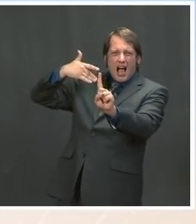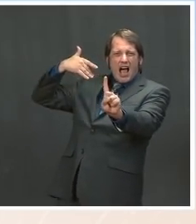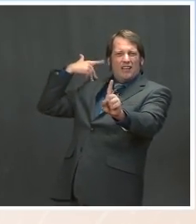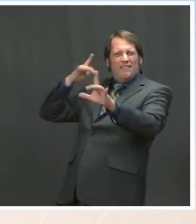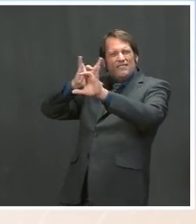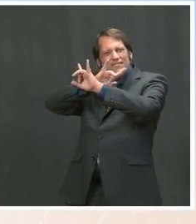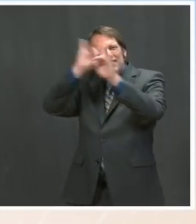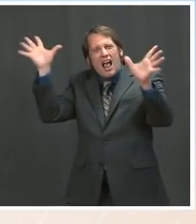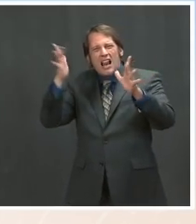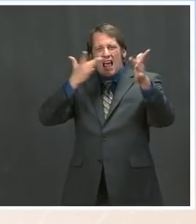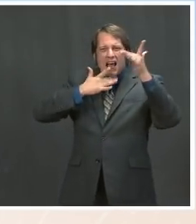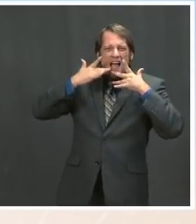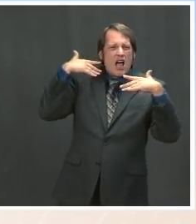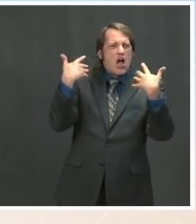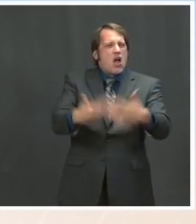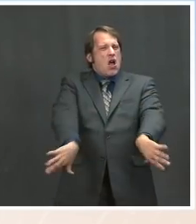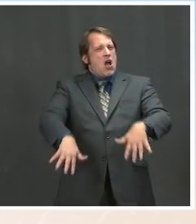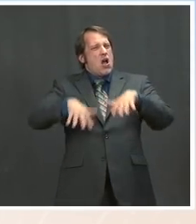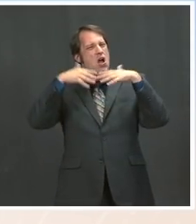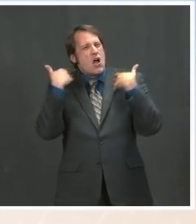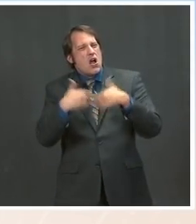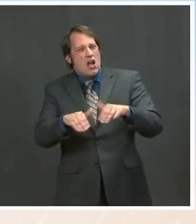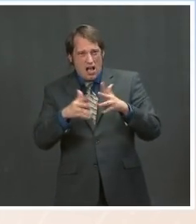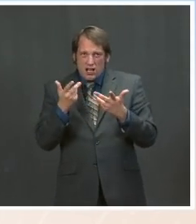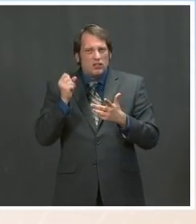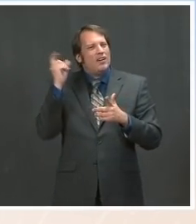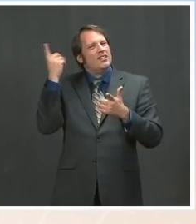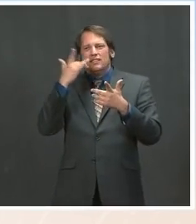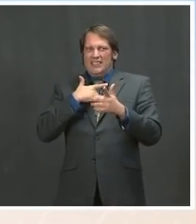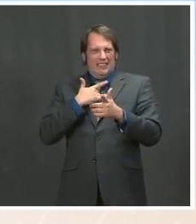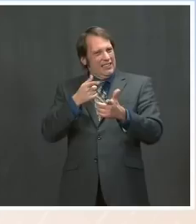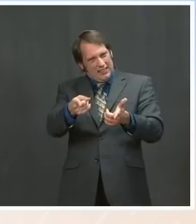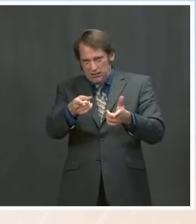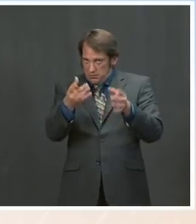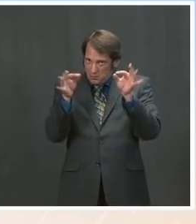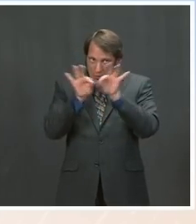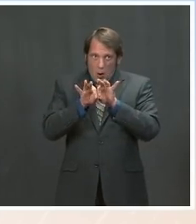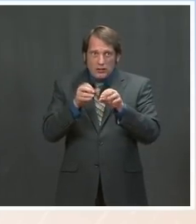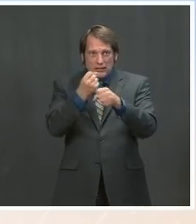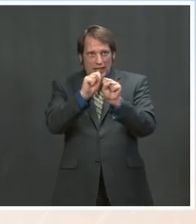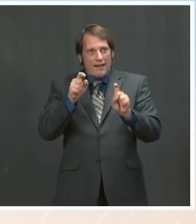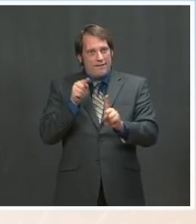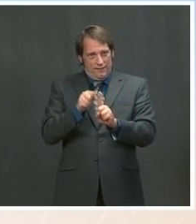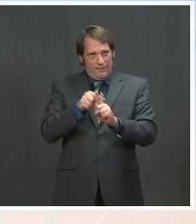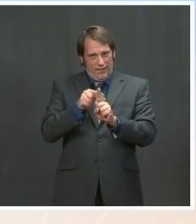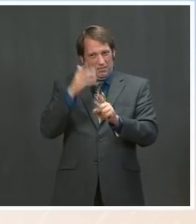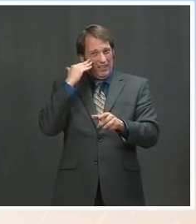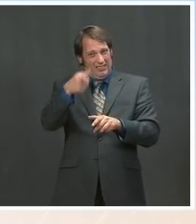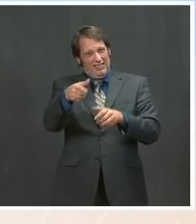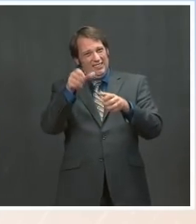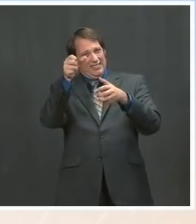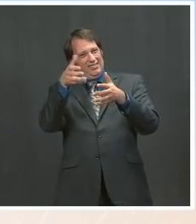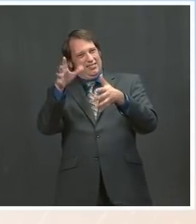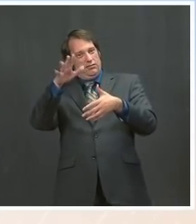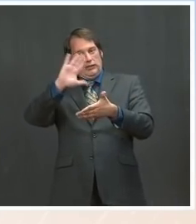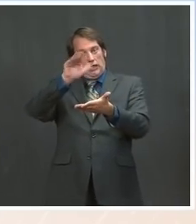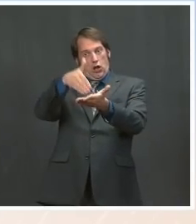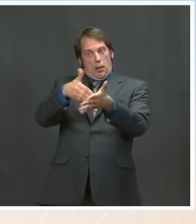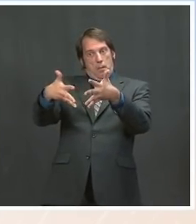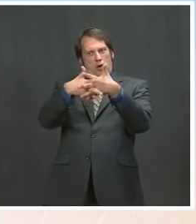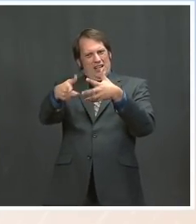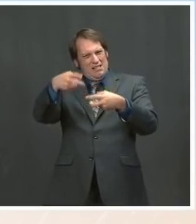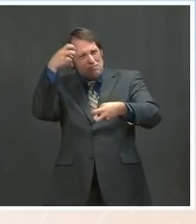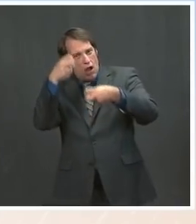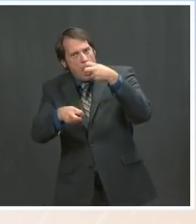crisis. He does feel that the crisis in Central America, the dire circumstances that many are fleeing from, that that